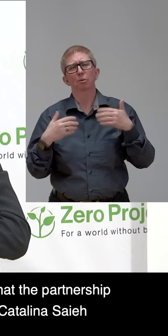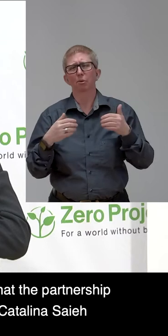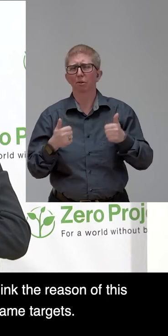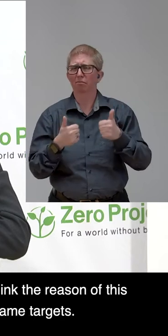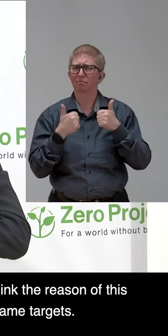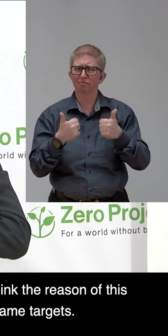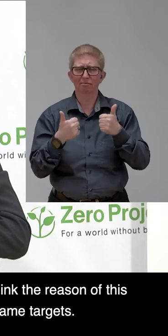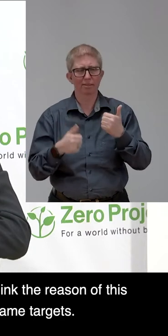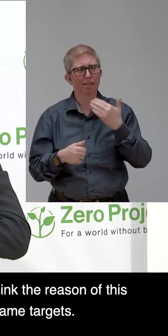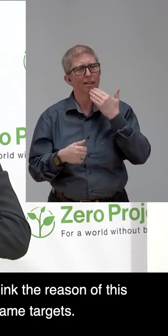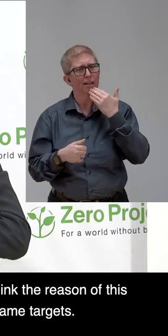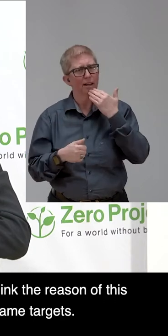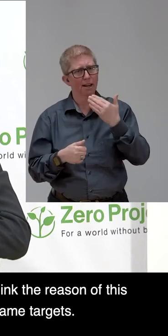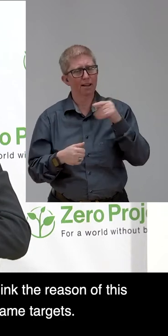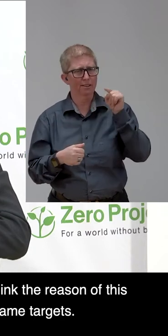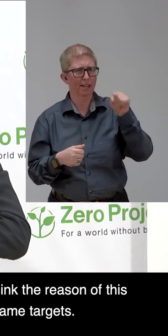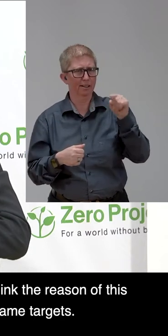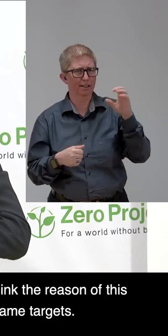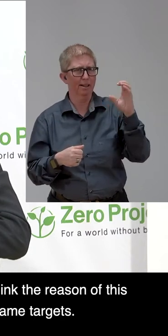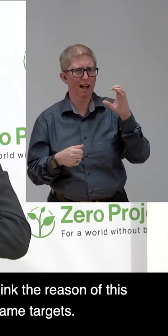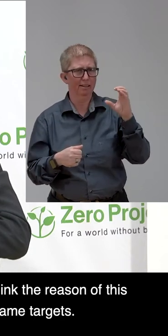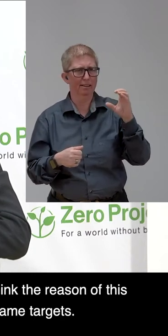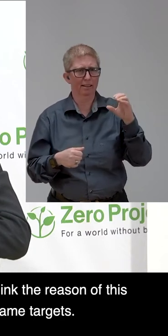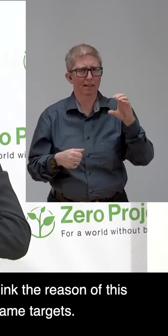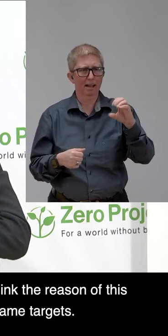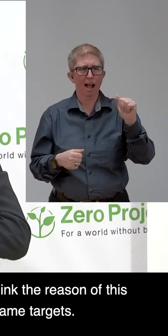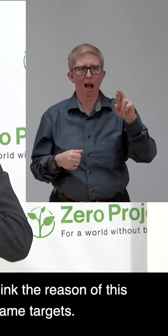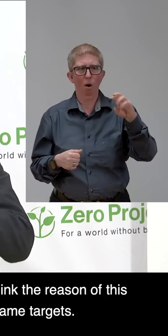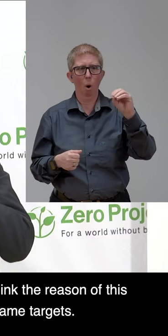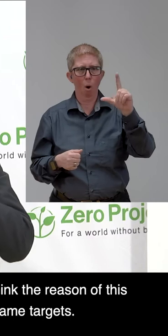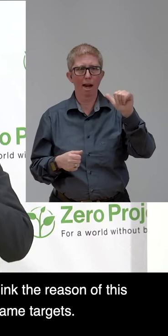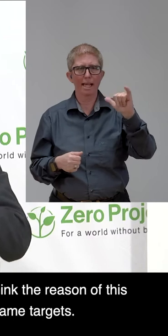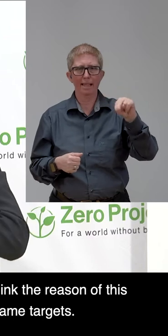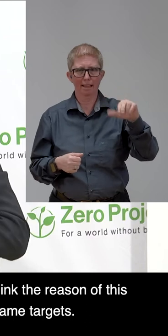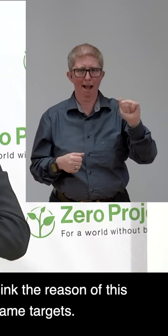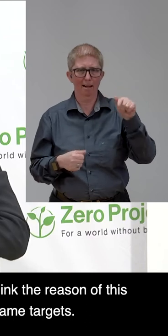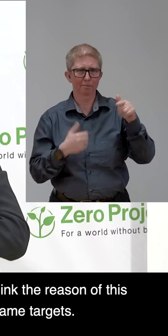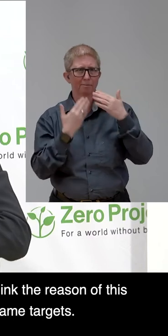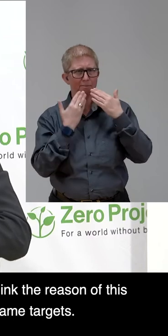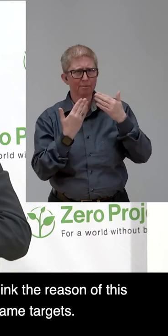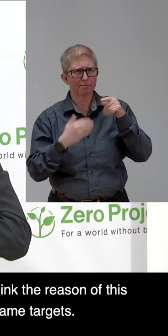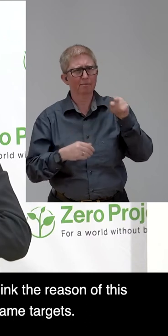and Carolina Rubia and her fantastic and engaged team.